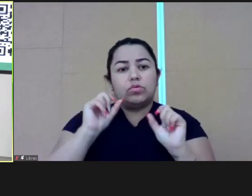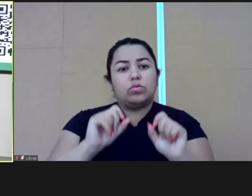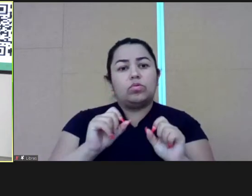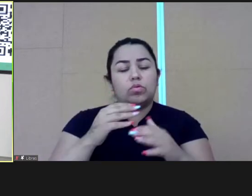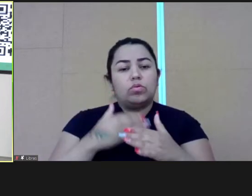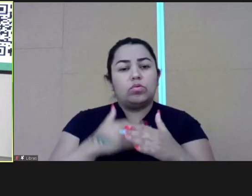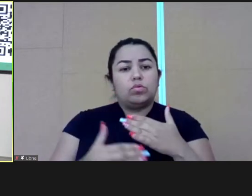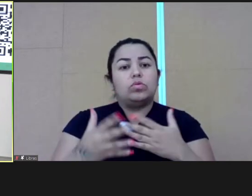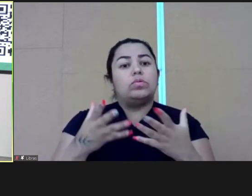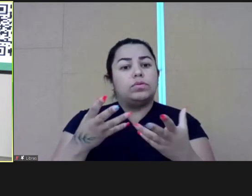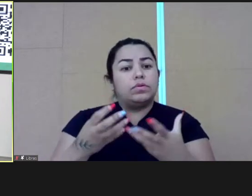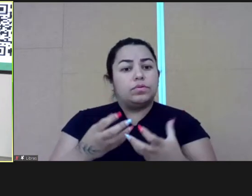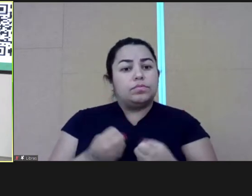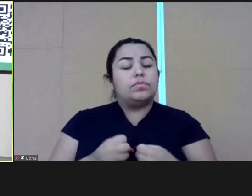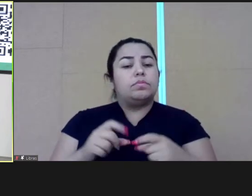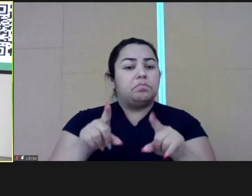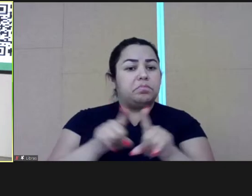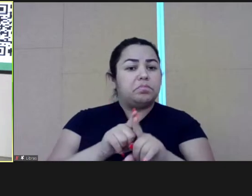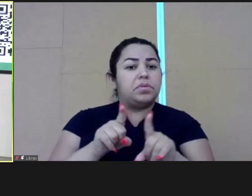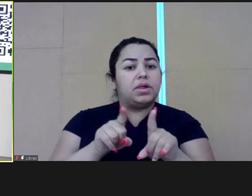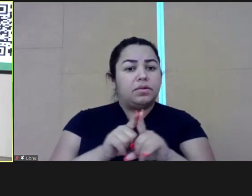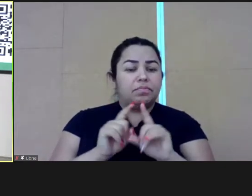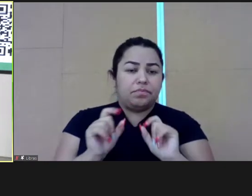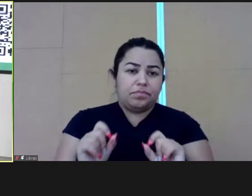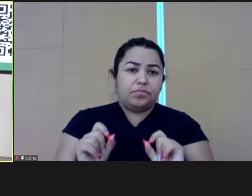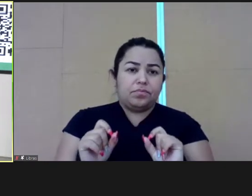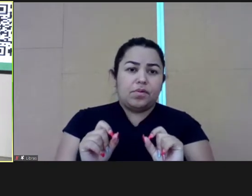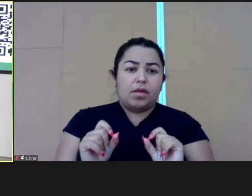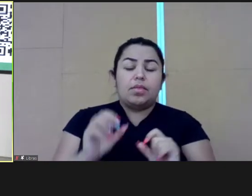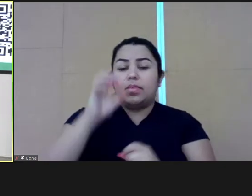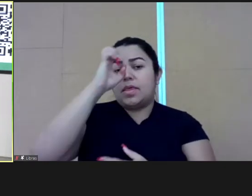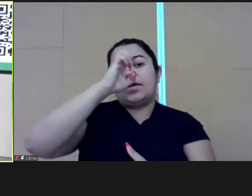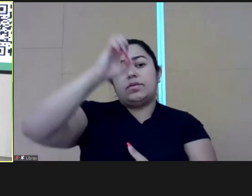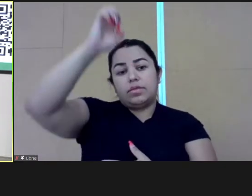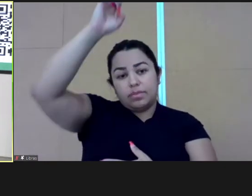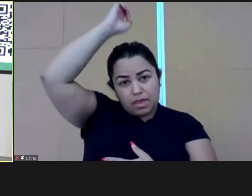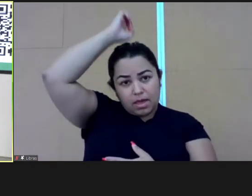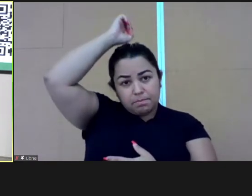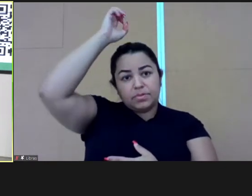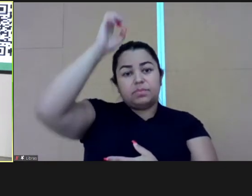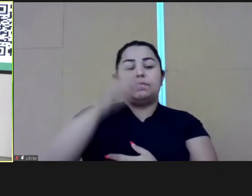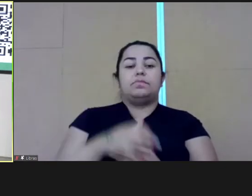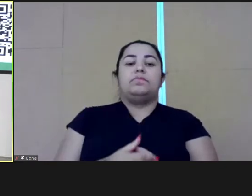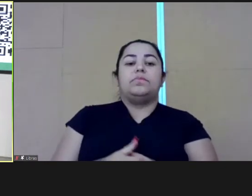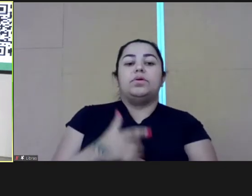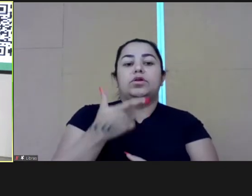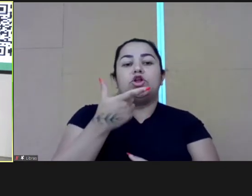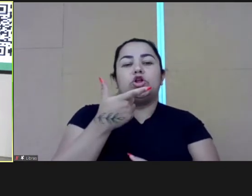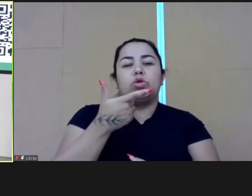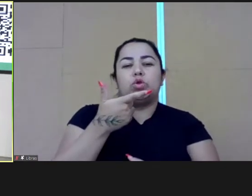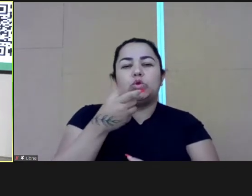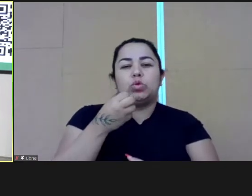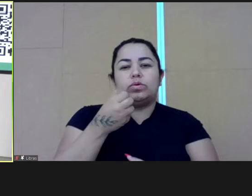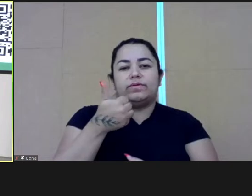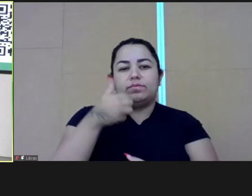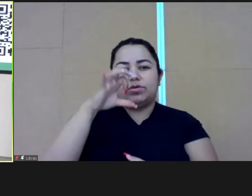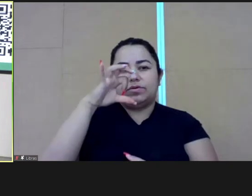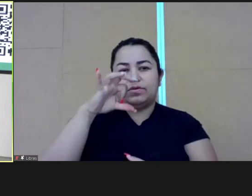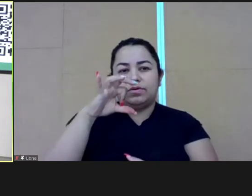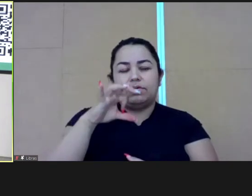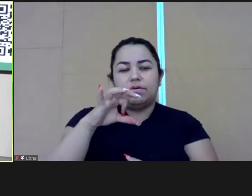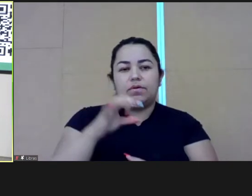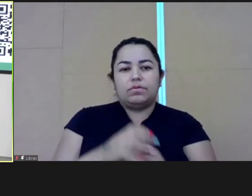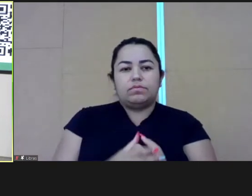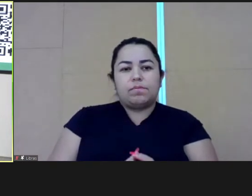So in the beginning, when I had, I just took up this position in an app in 2019,